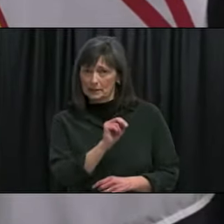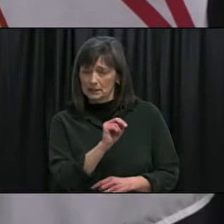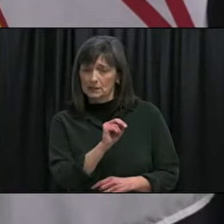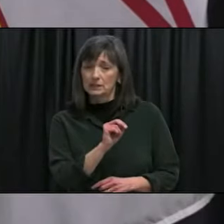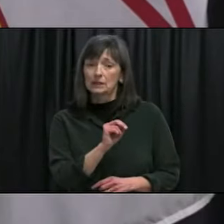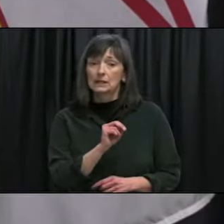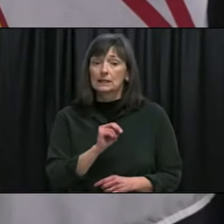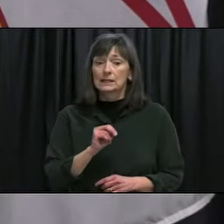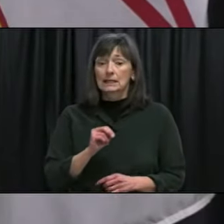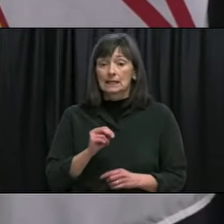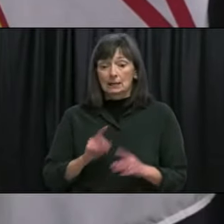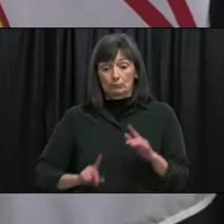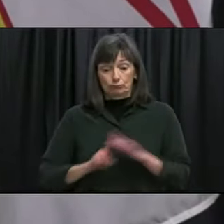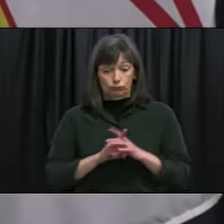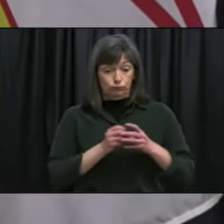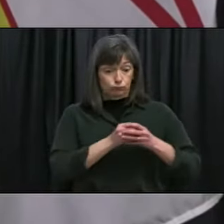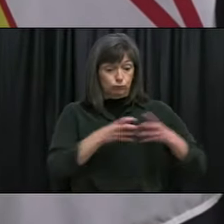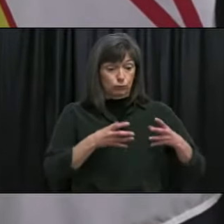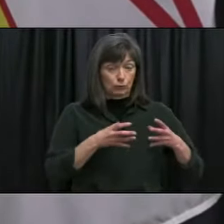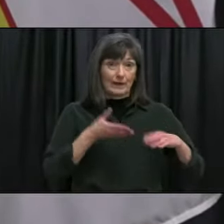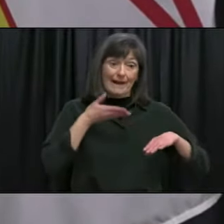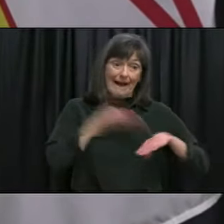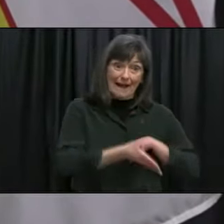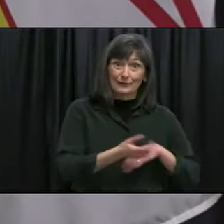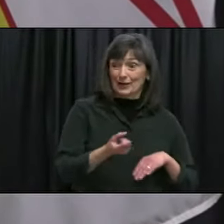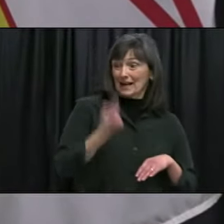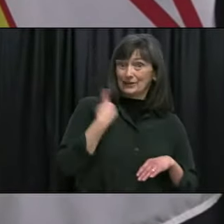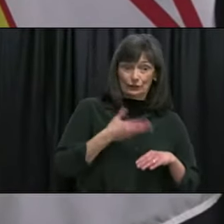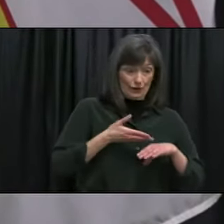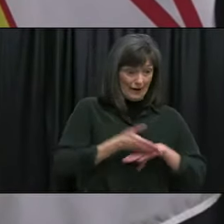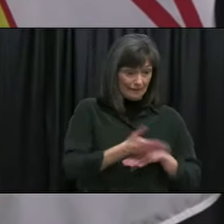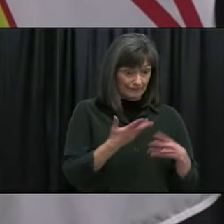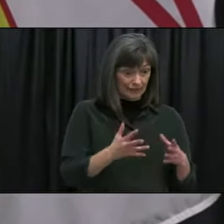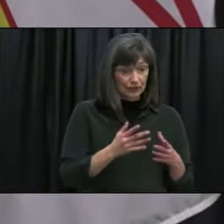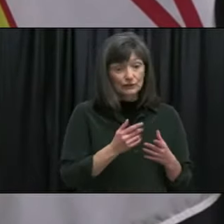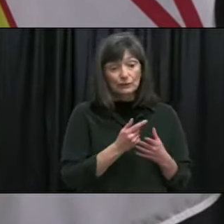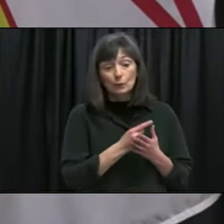update after an outbreak the same as he did after the outbreak